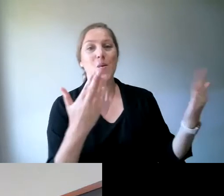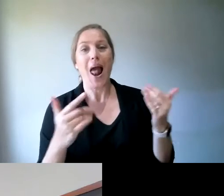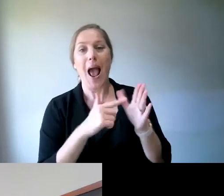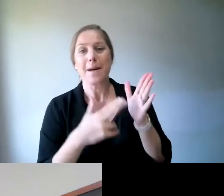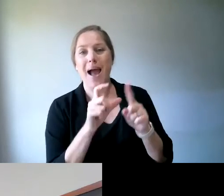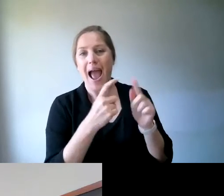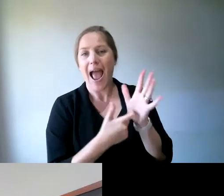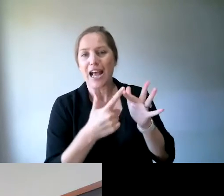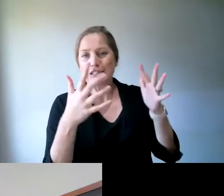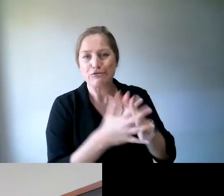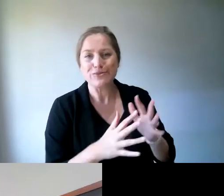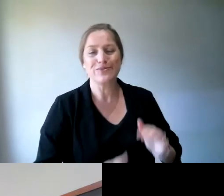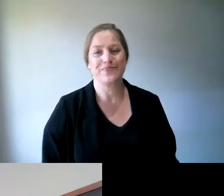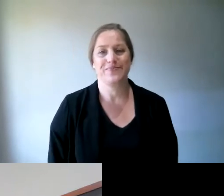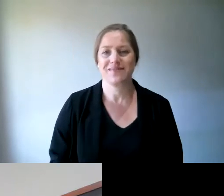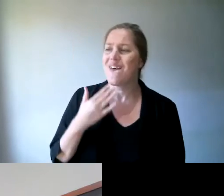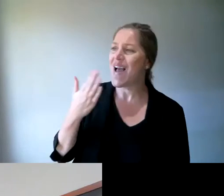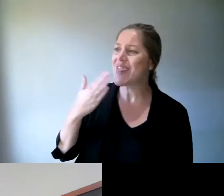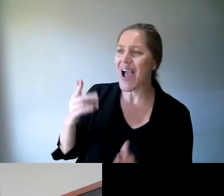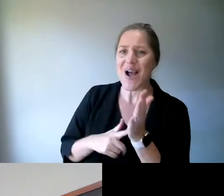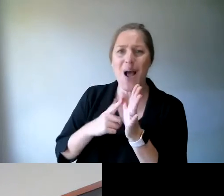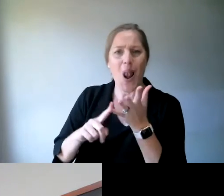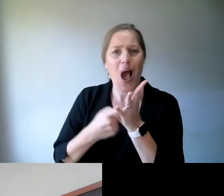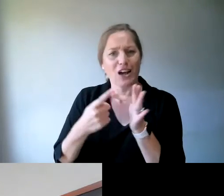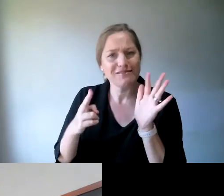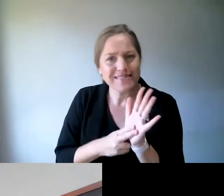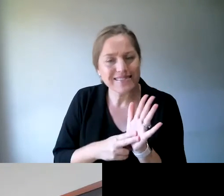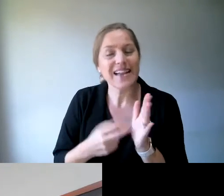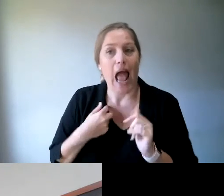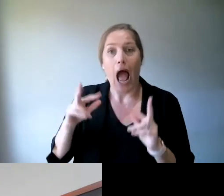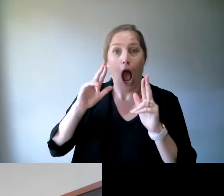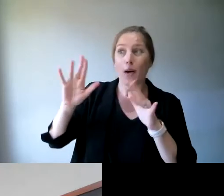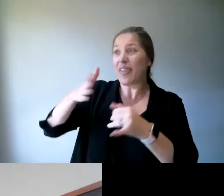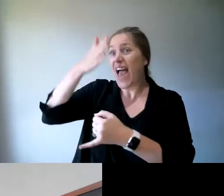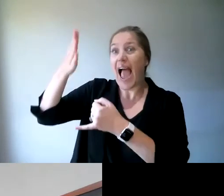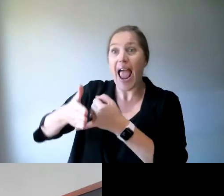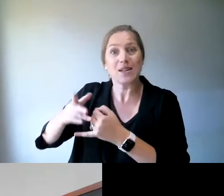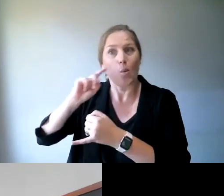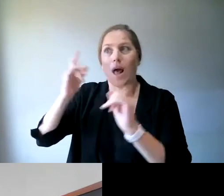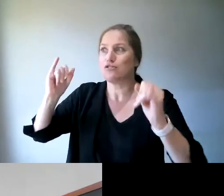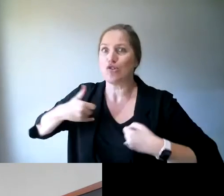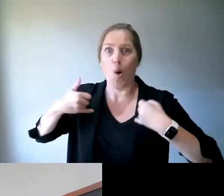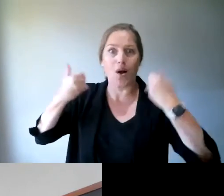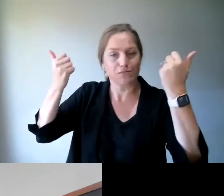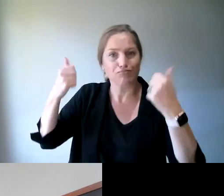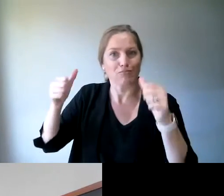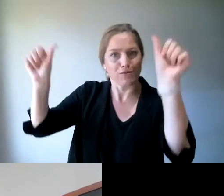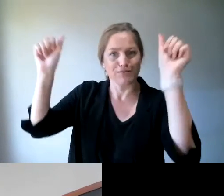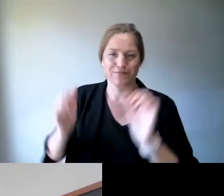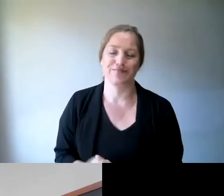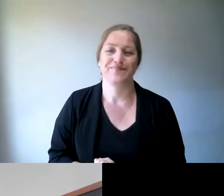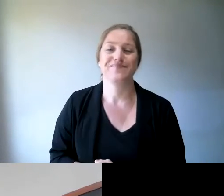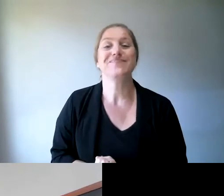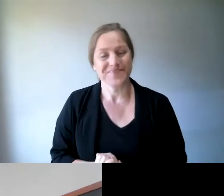Hope the end is not bitter, but joyful. So, Andrew is MS